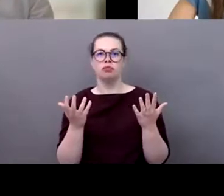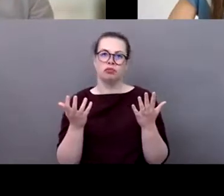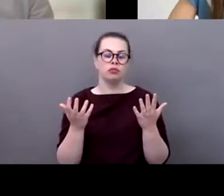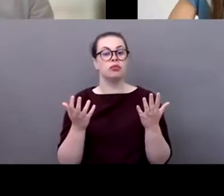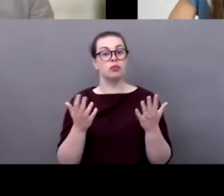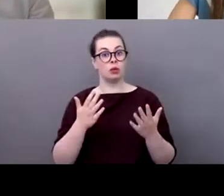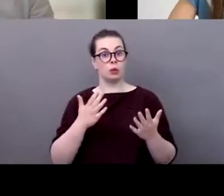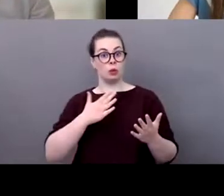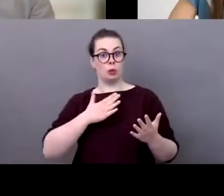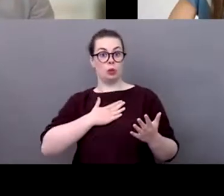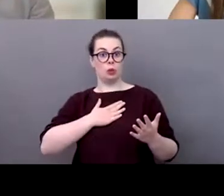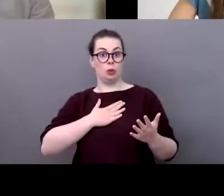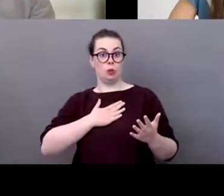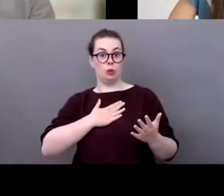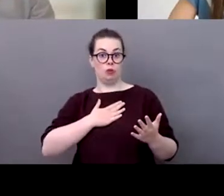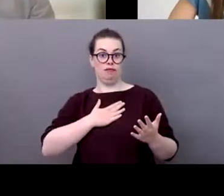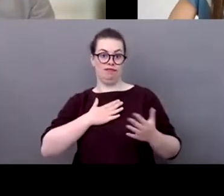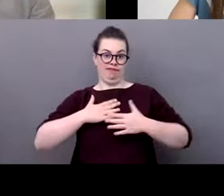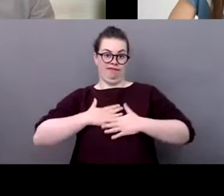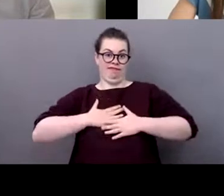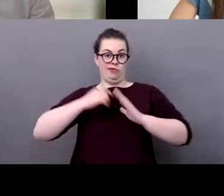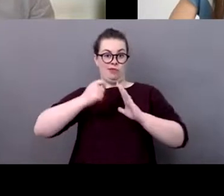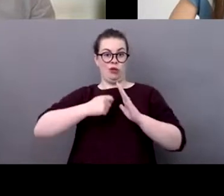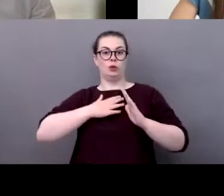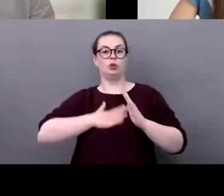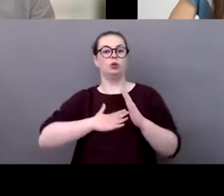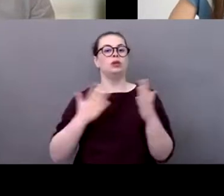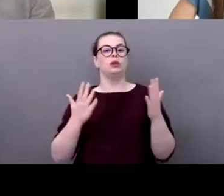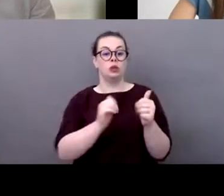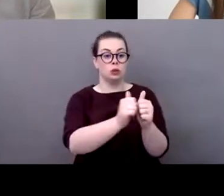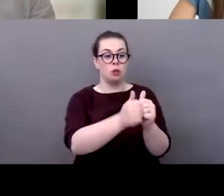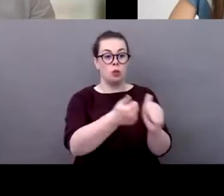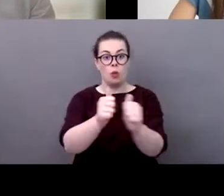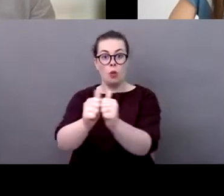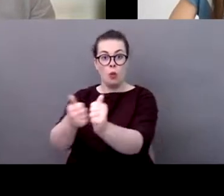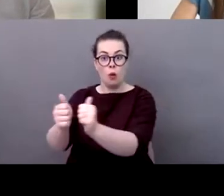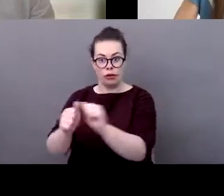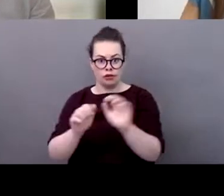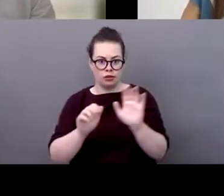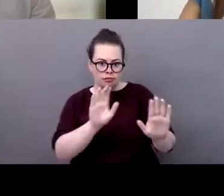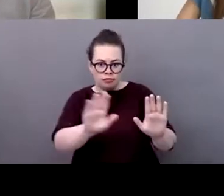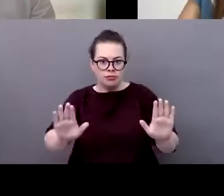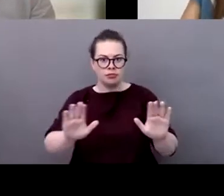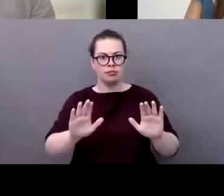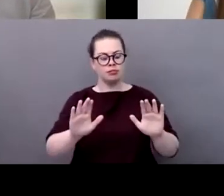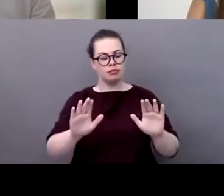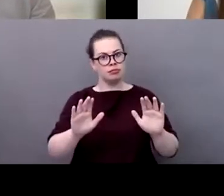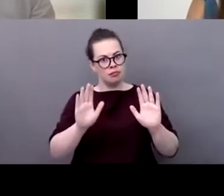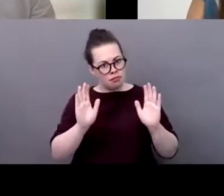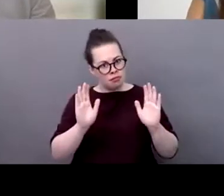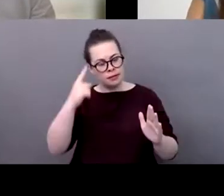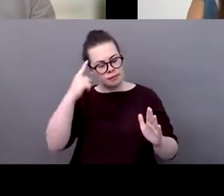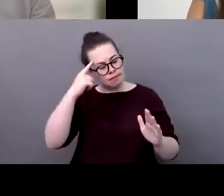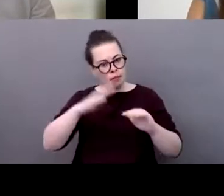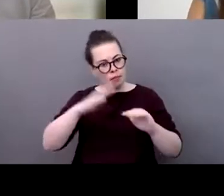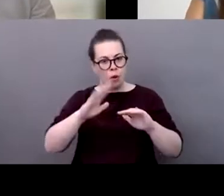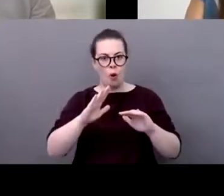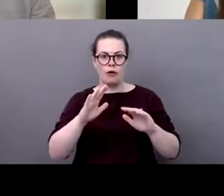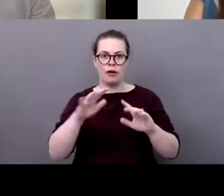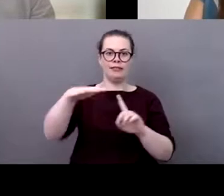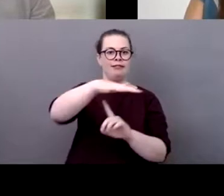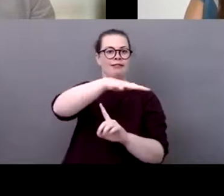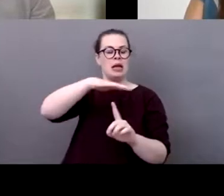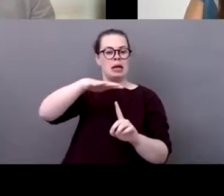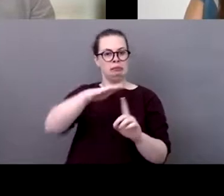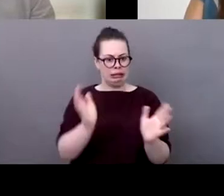sports improve their environmental performance sports is all about in performance there's environmental performance and how can we